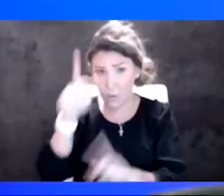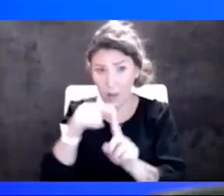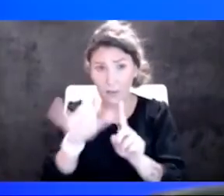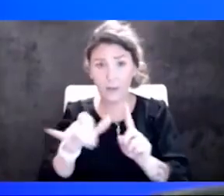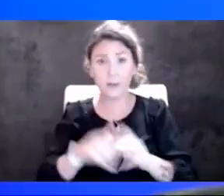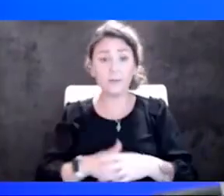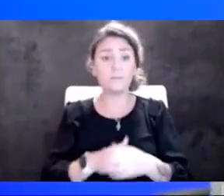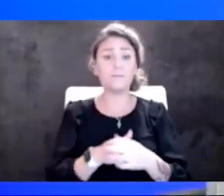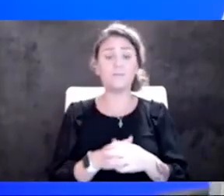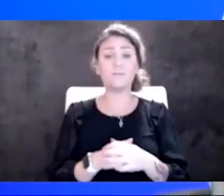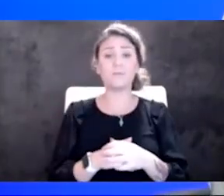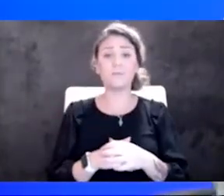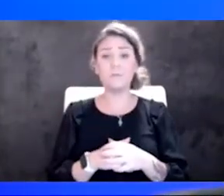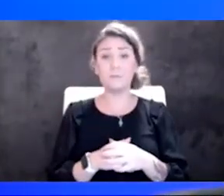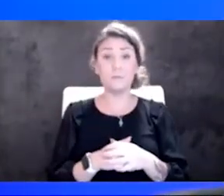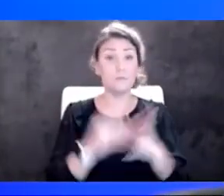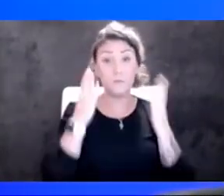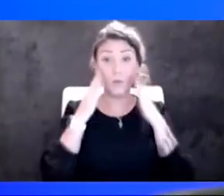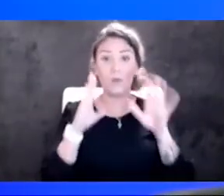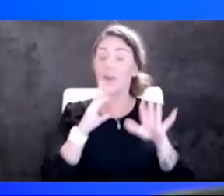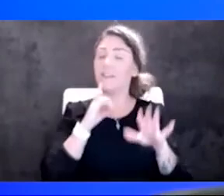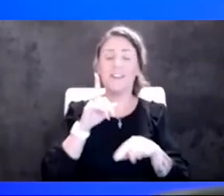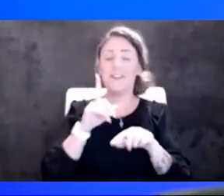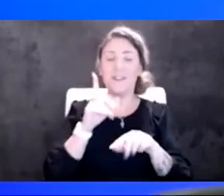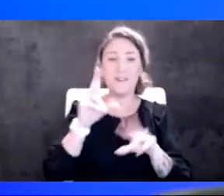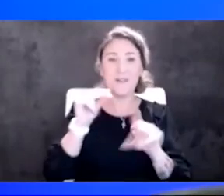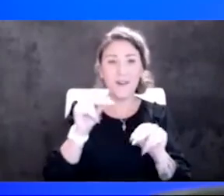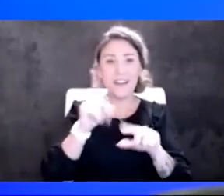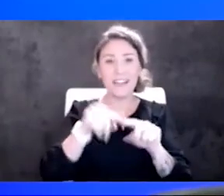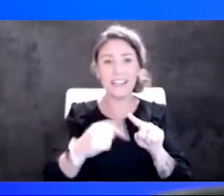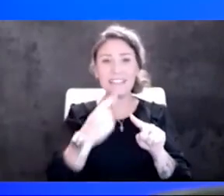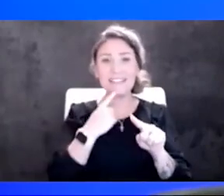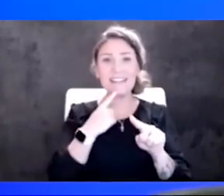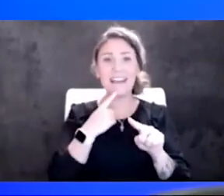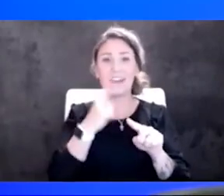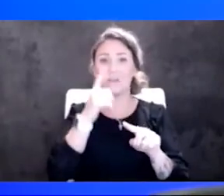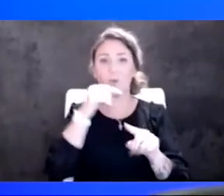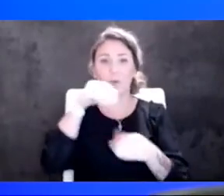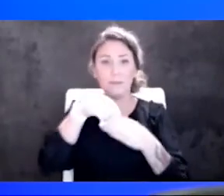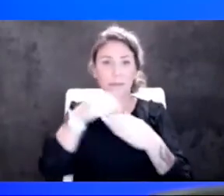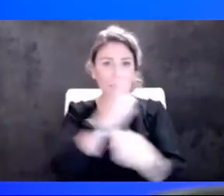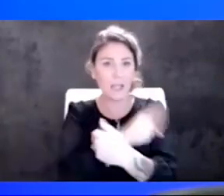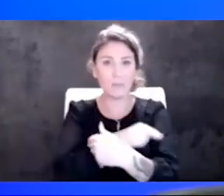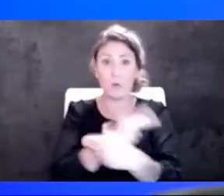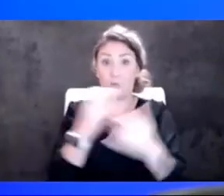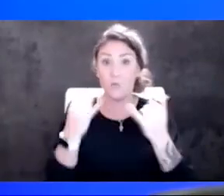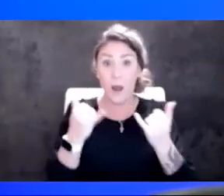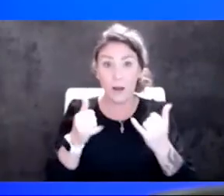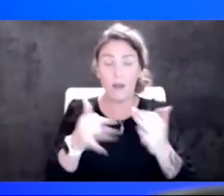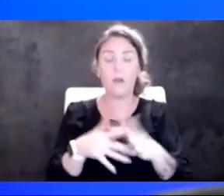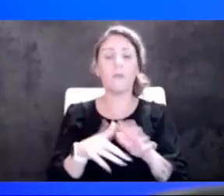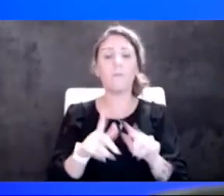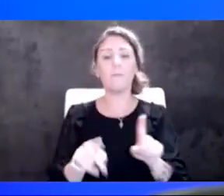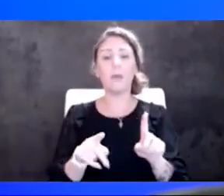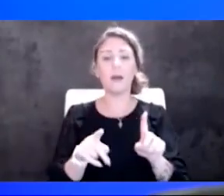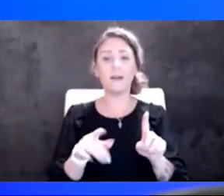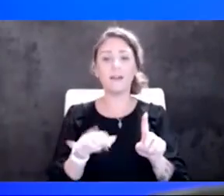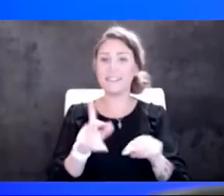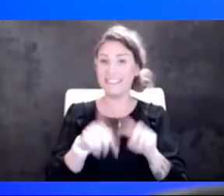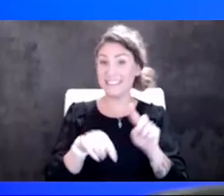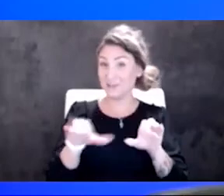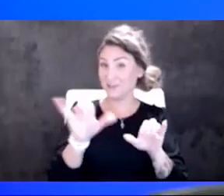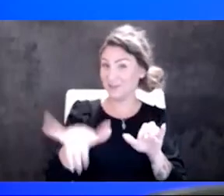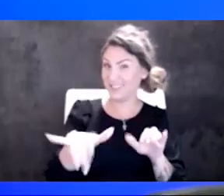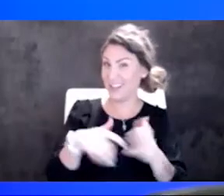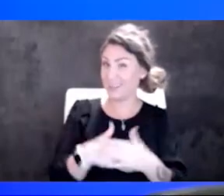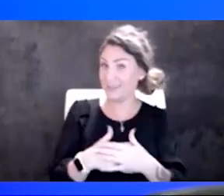mean, we don't know. I can't say exactly who's in the hospital right this minute, right? that's can't do that. But what I can tell